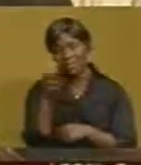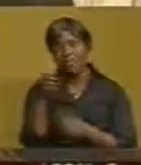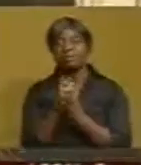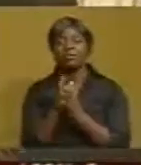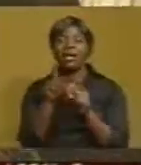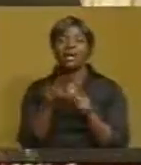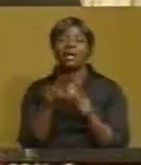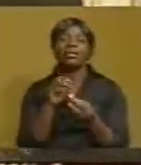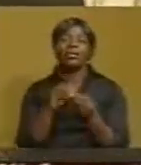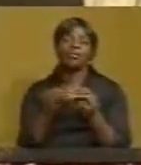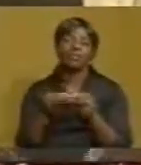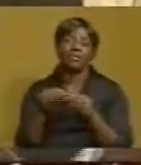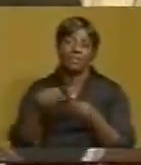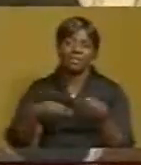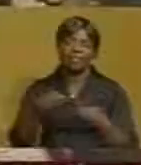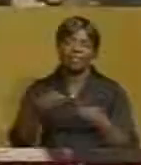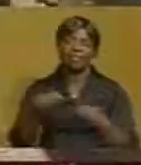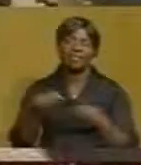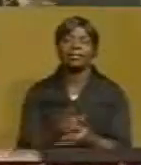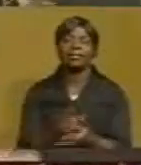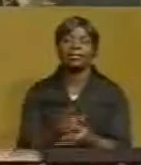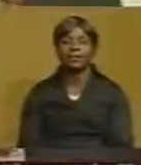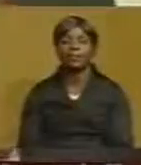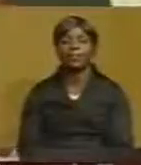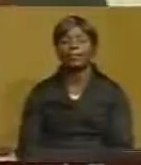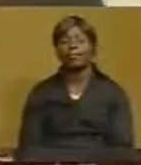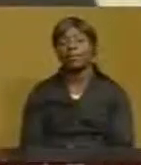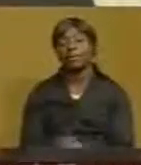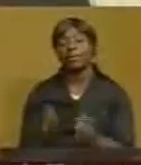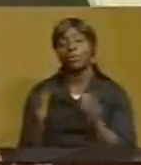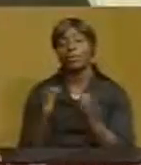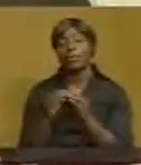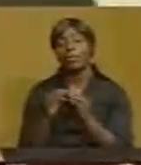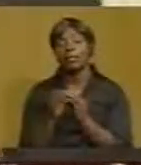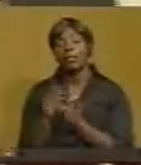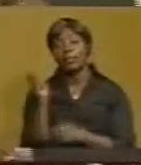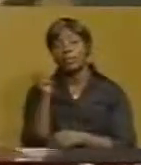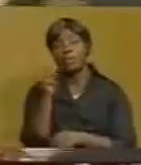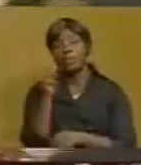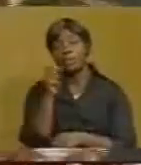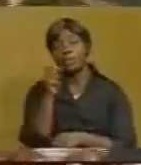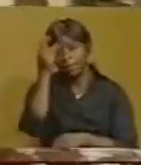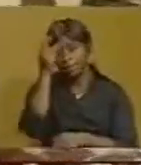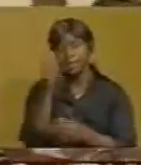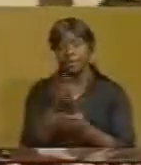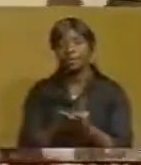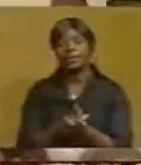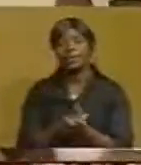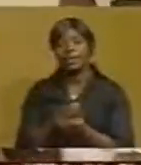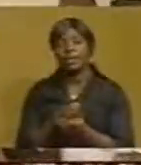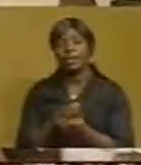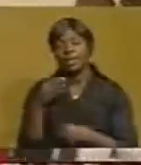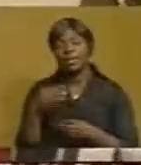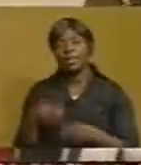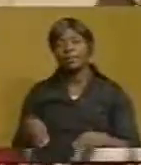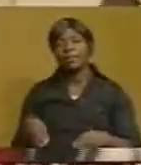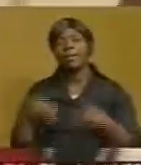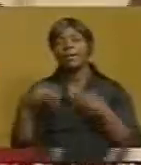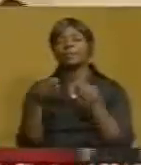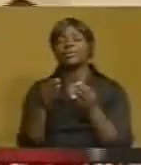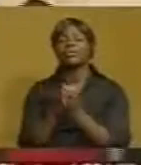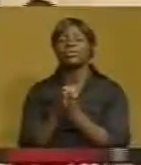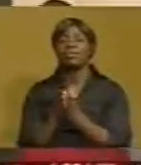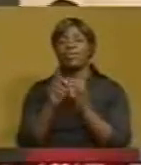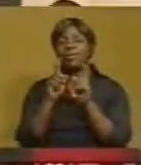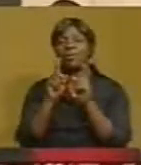and wealth creation. At the function, President Motarika also presented awards to HTD's five long-standing